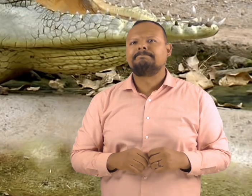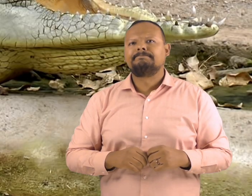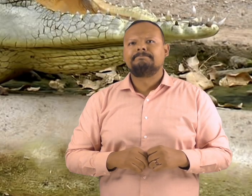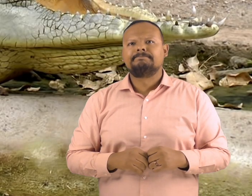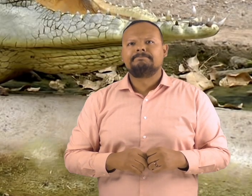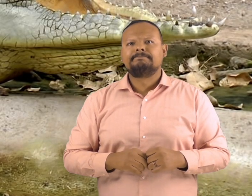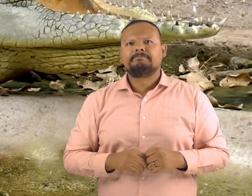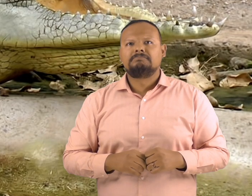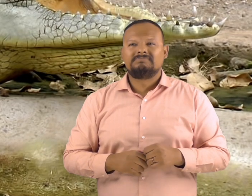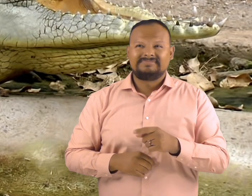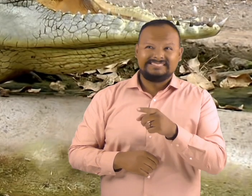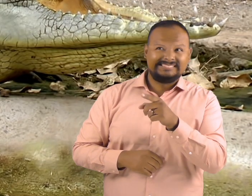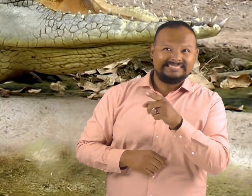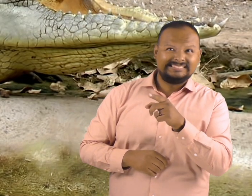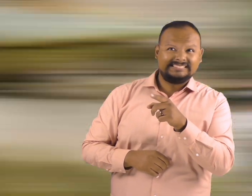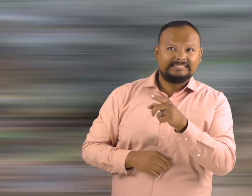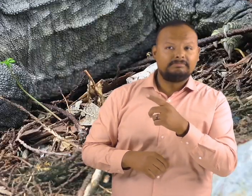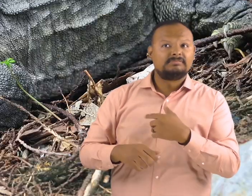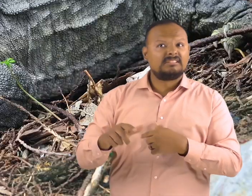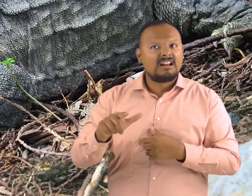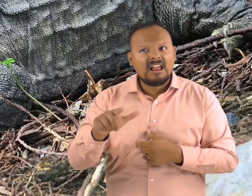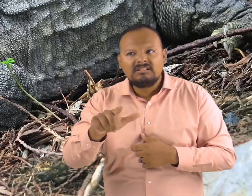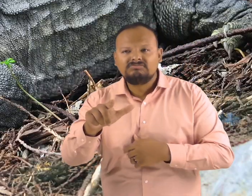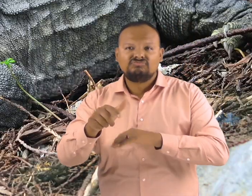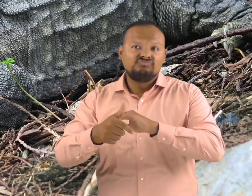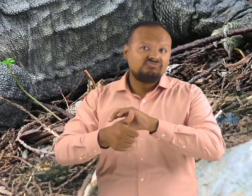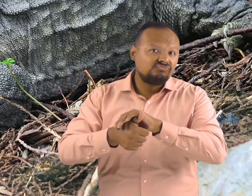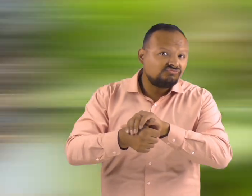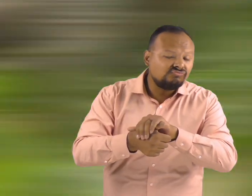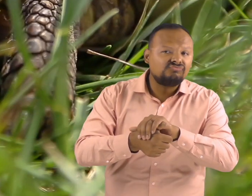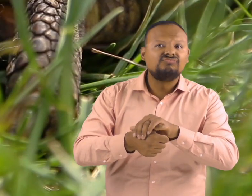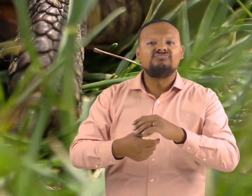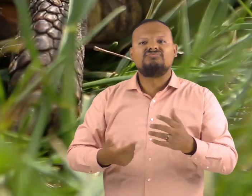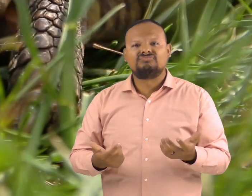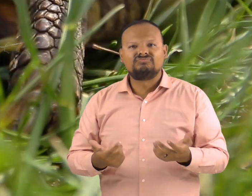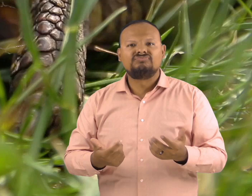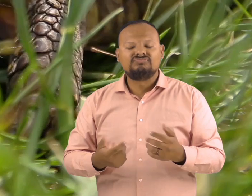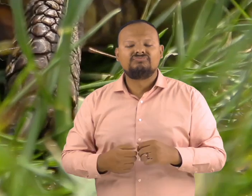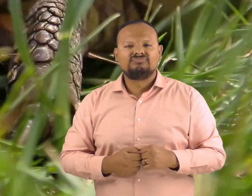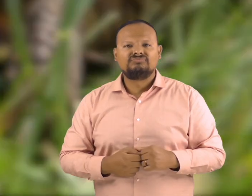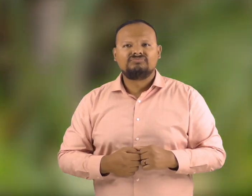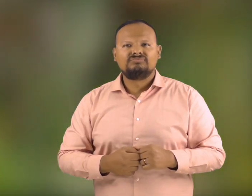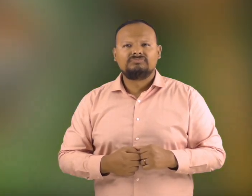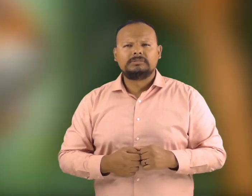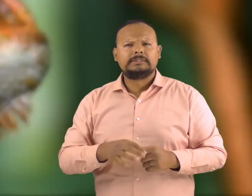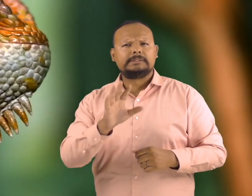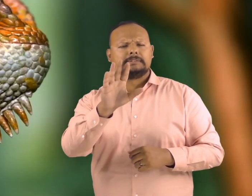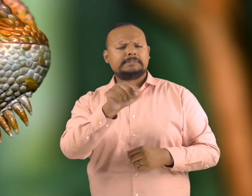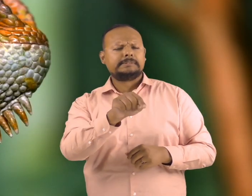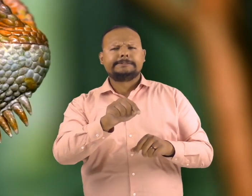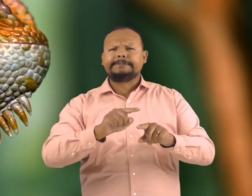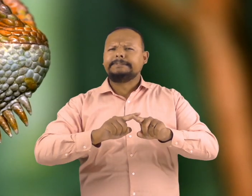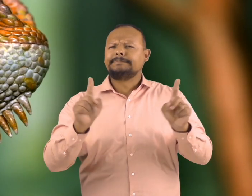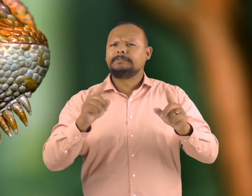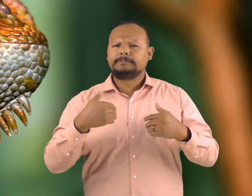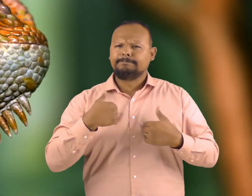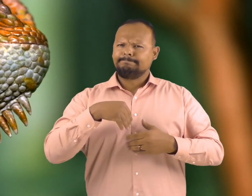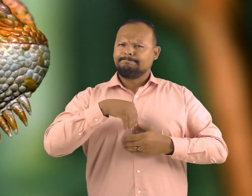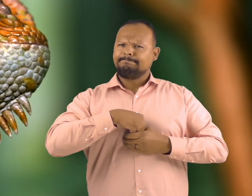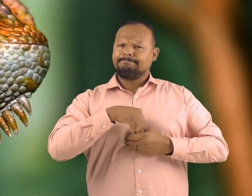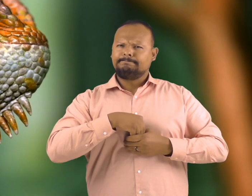crocodiles, tuateras, and turtles. Unlike mammals,